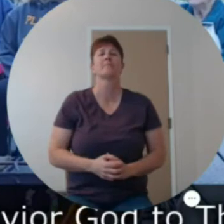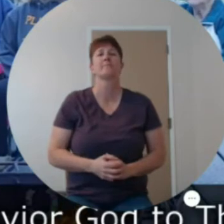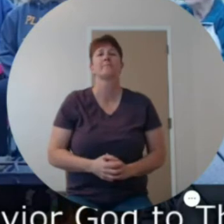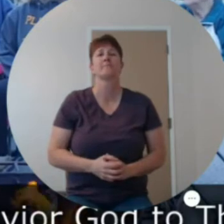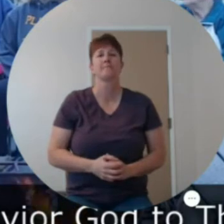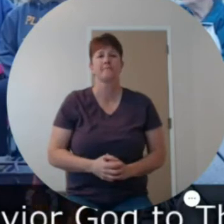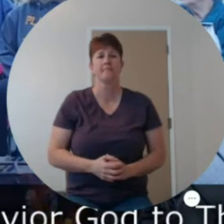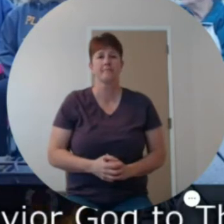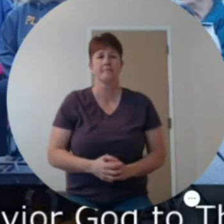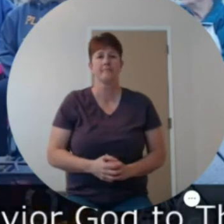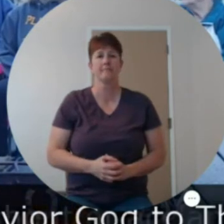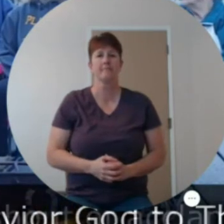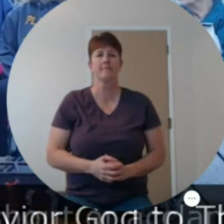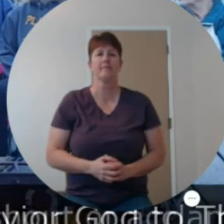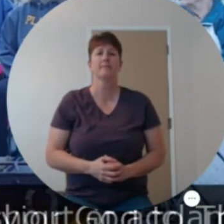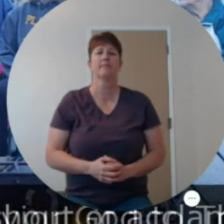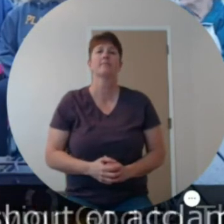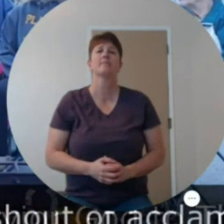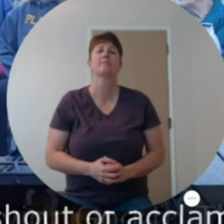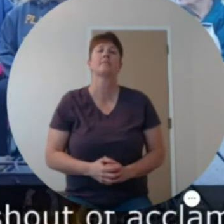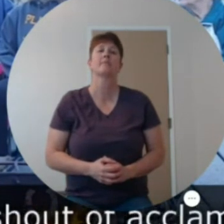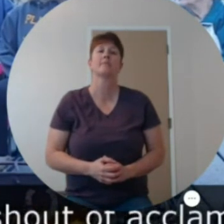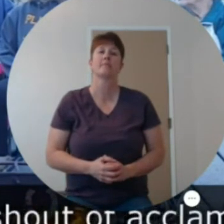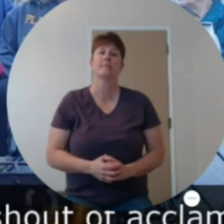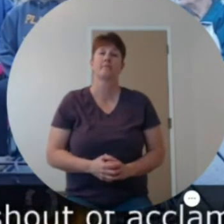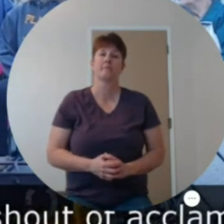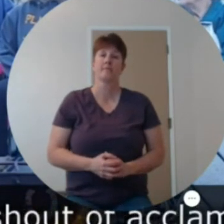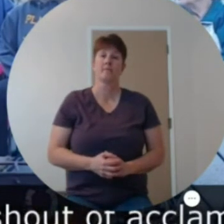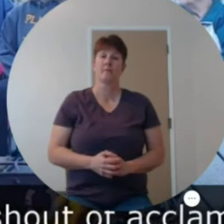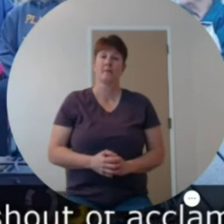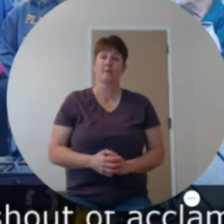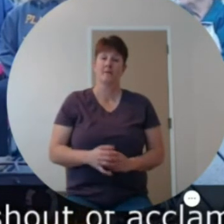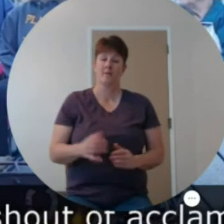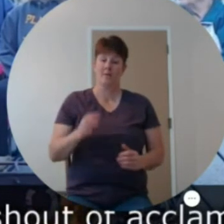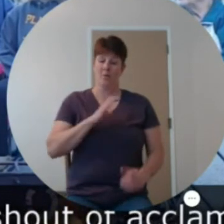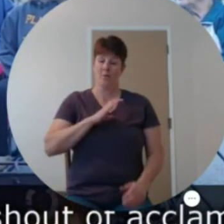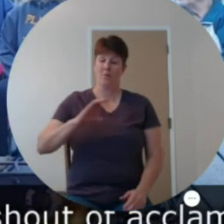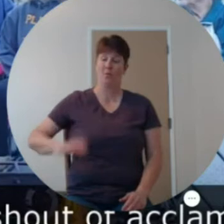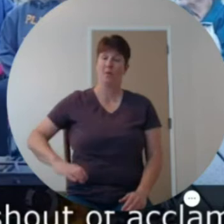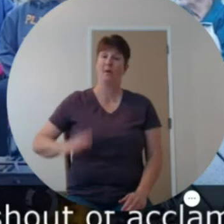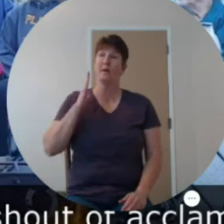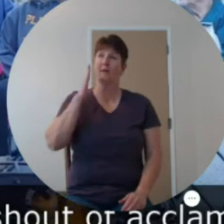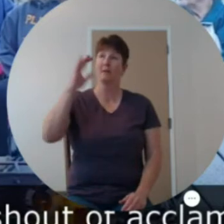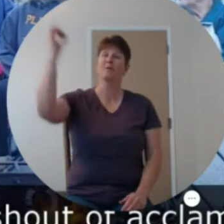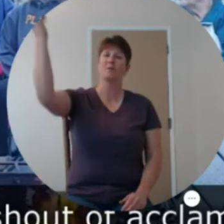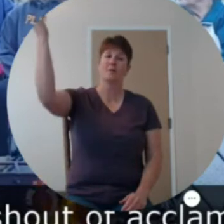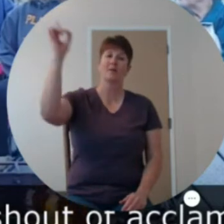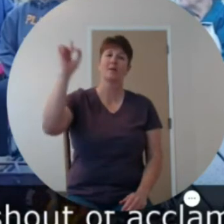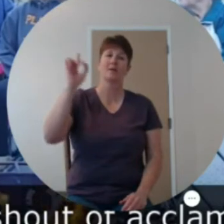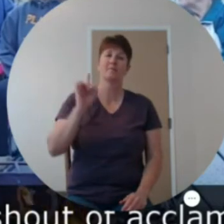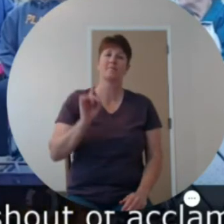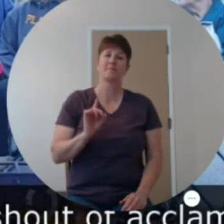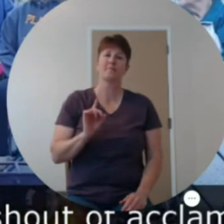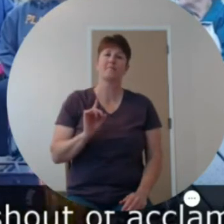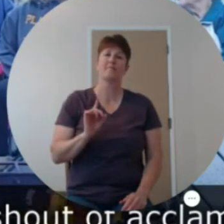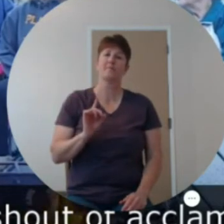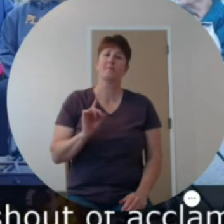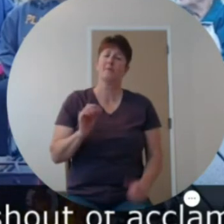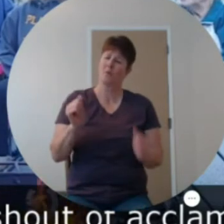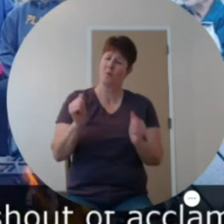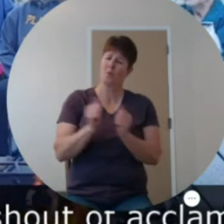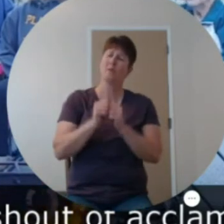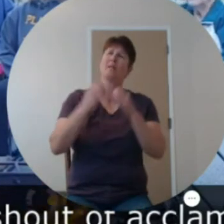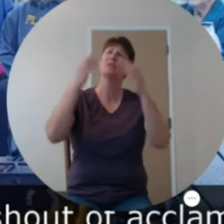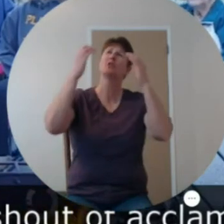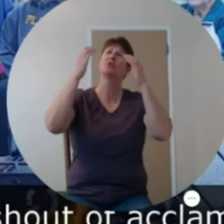When Christ shall come with